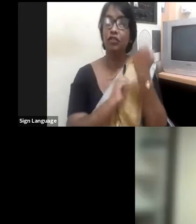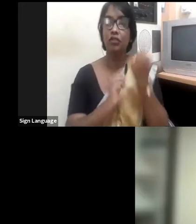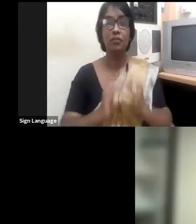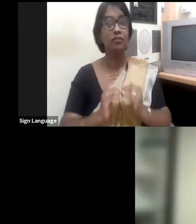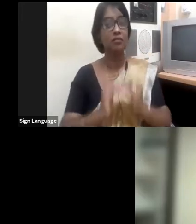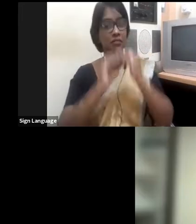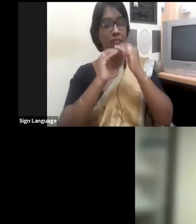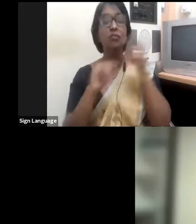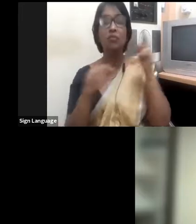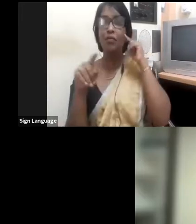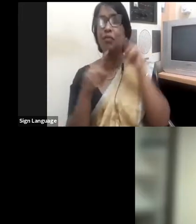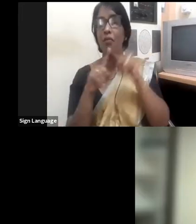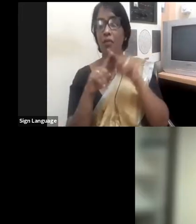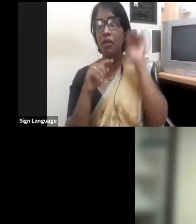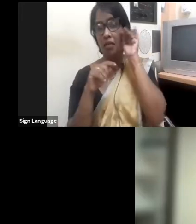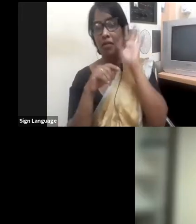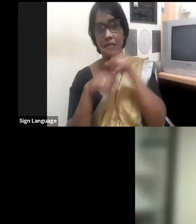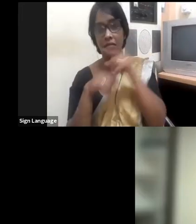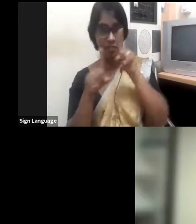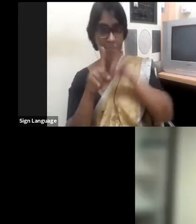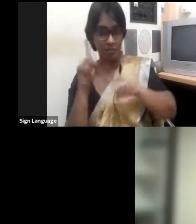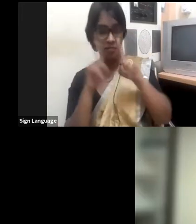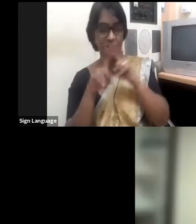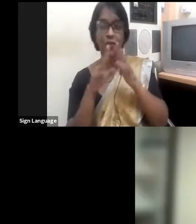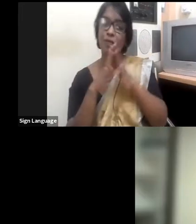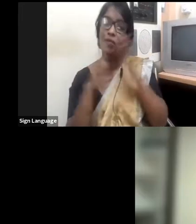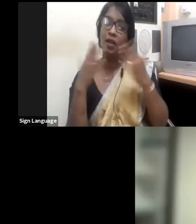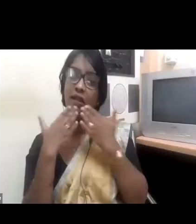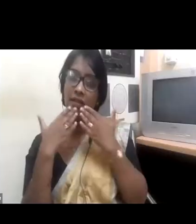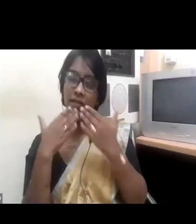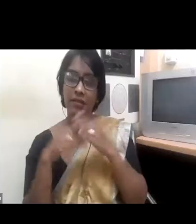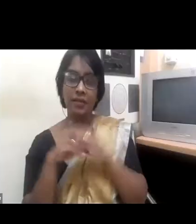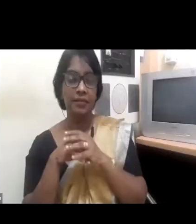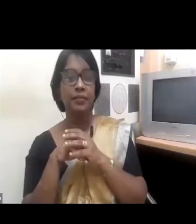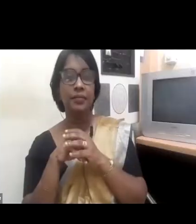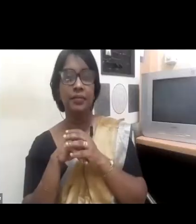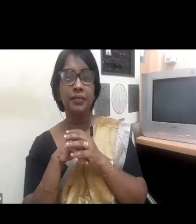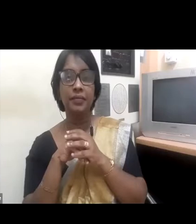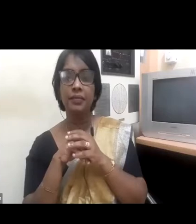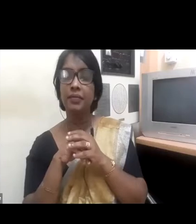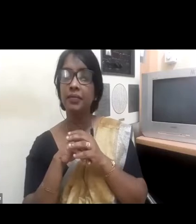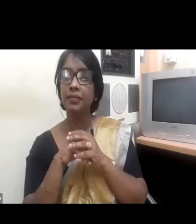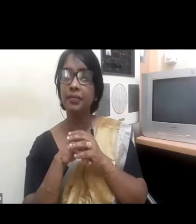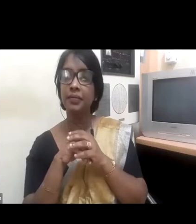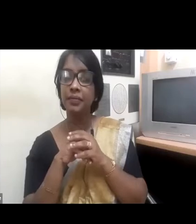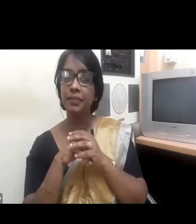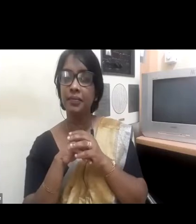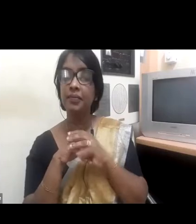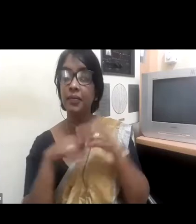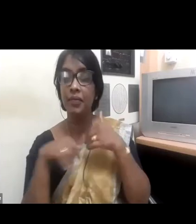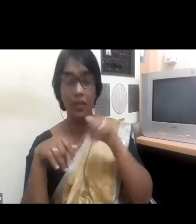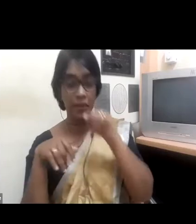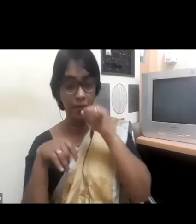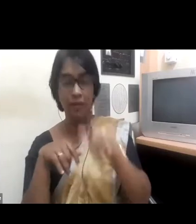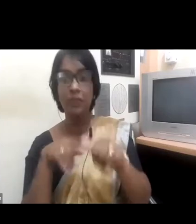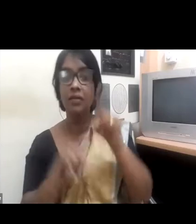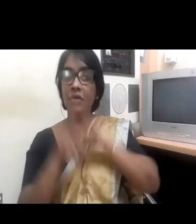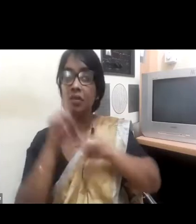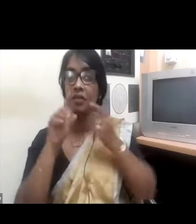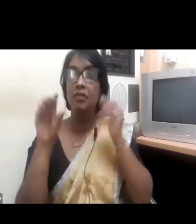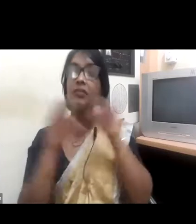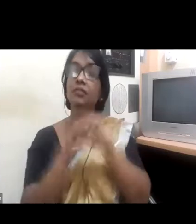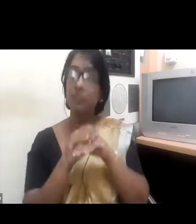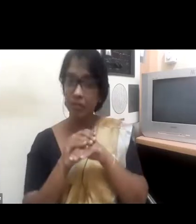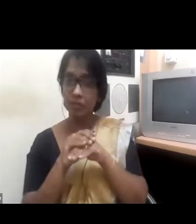Thank you so much, Denali. And let me begin by saying it's really an honour to be on this very distinguished panel and really delightful